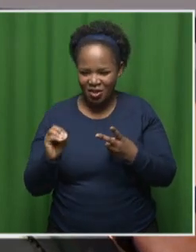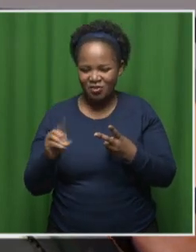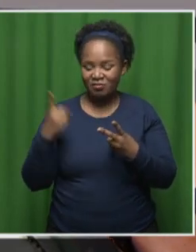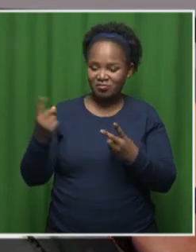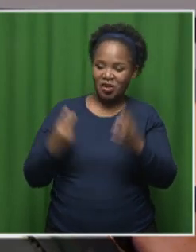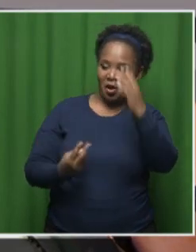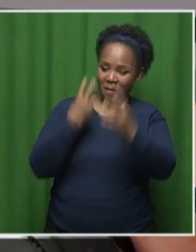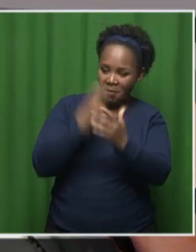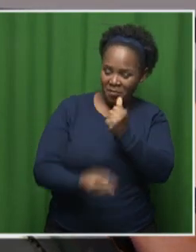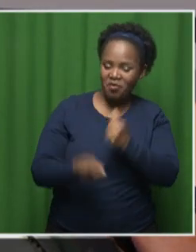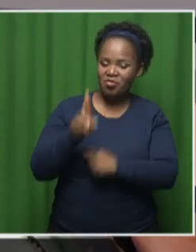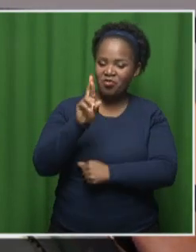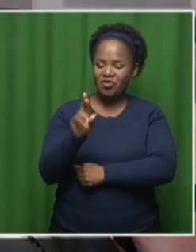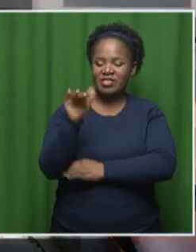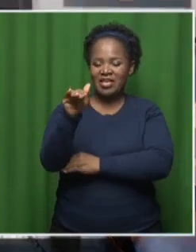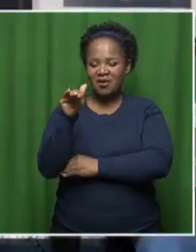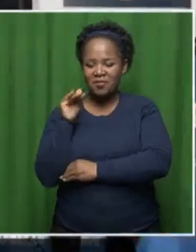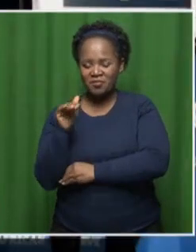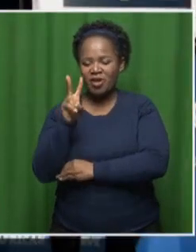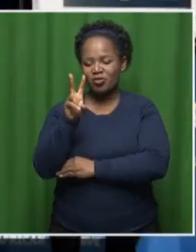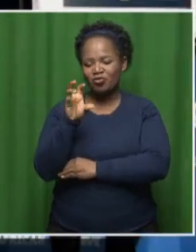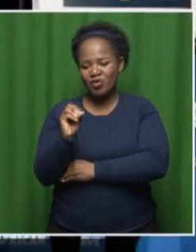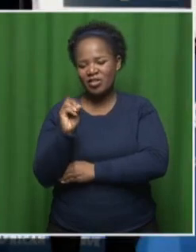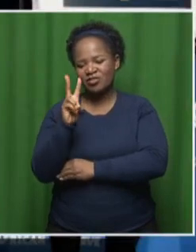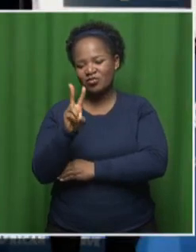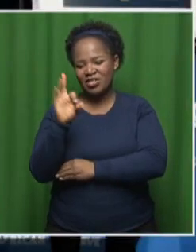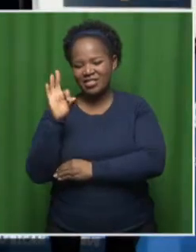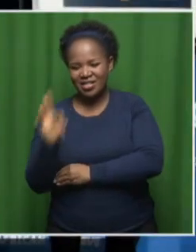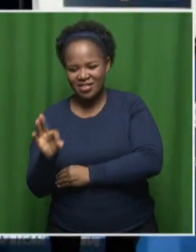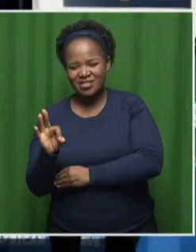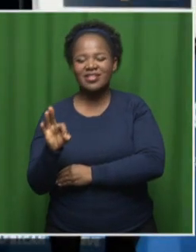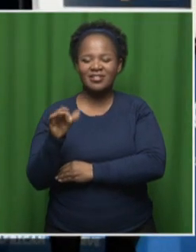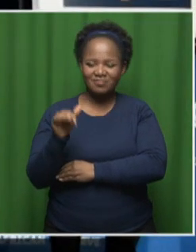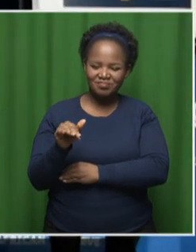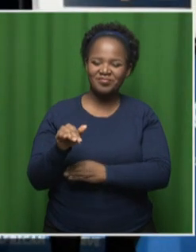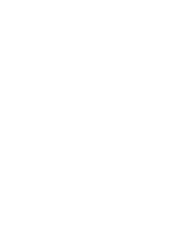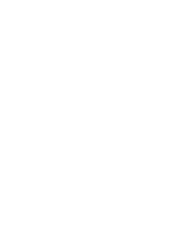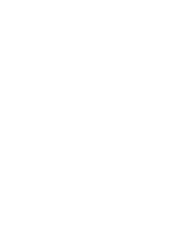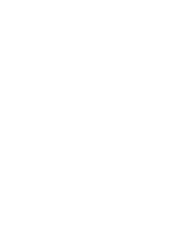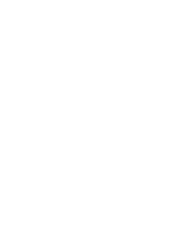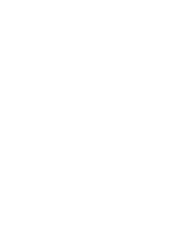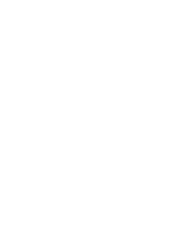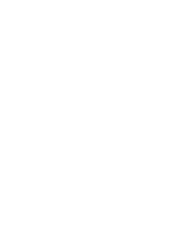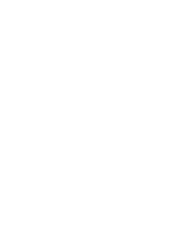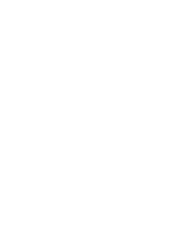Reserve Bank 2023 Monetary Policy Committee Schools Challenge.